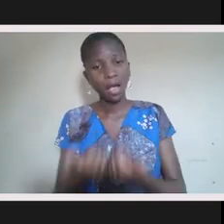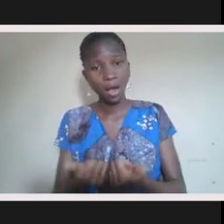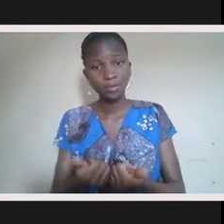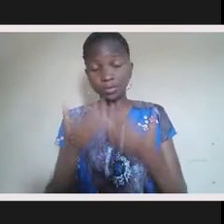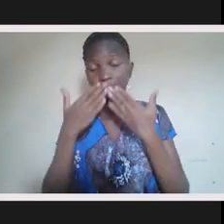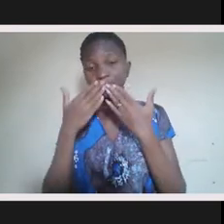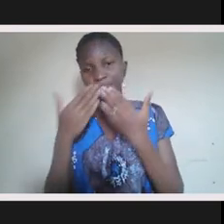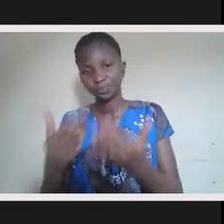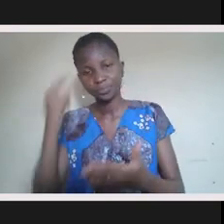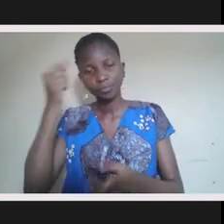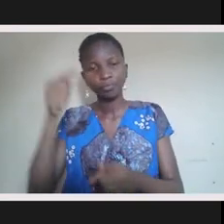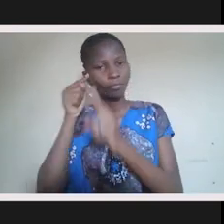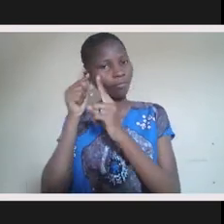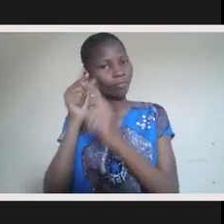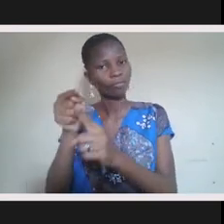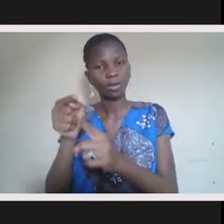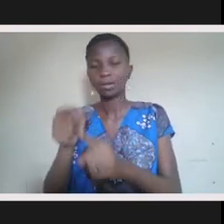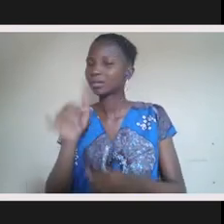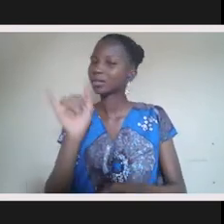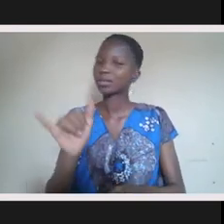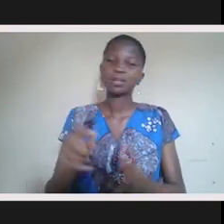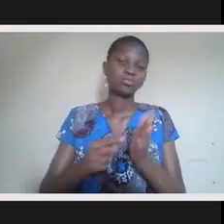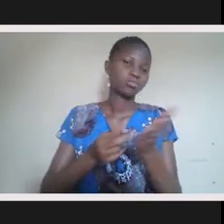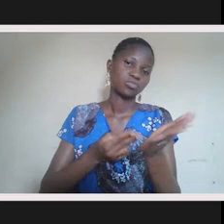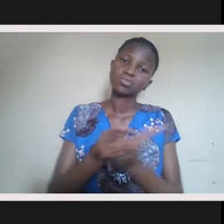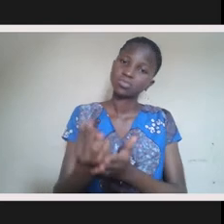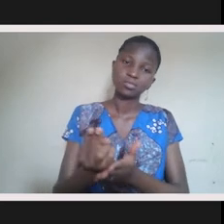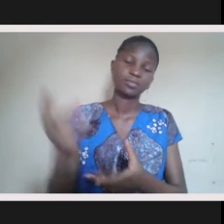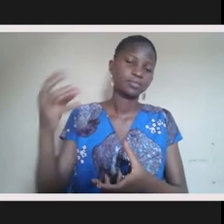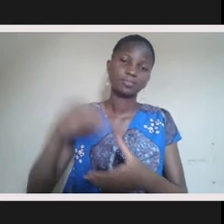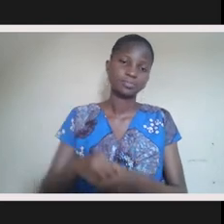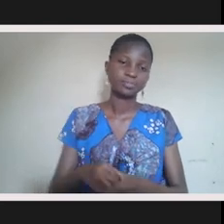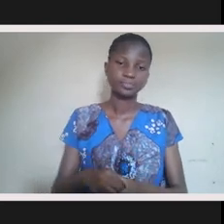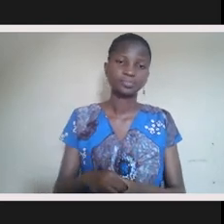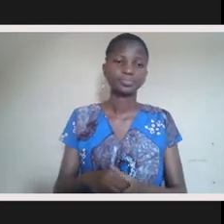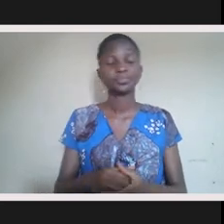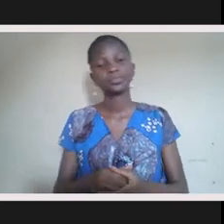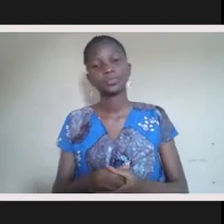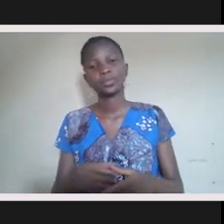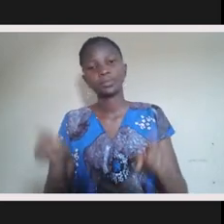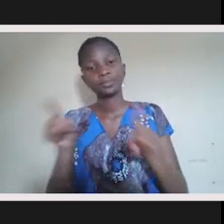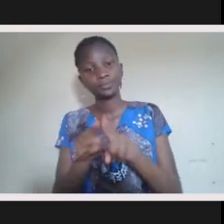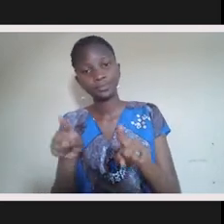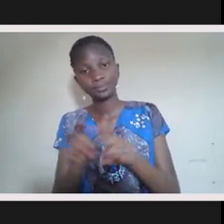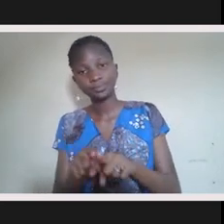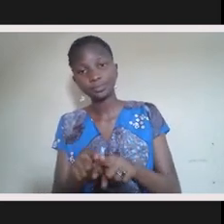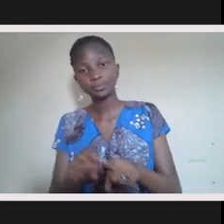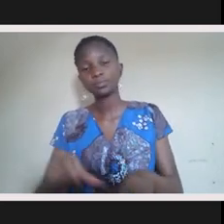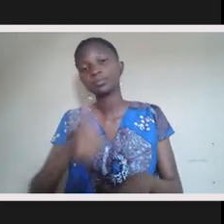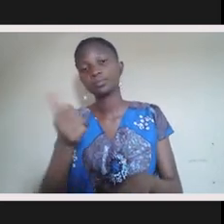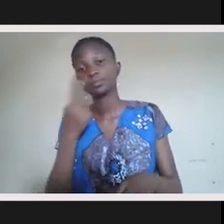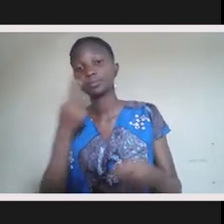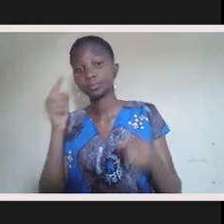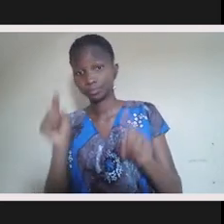So thank you, Rosalia, for pointing that out, you know, and mentioning that because I feel like it just rings so true for some of us.